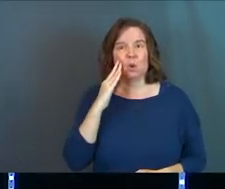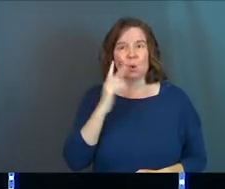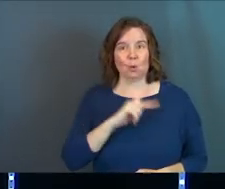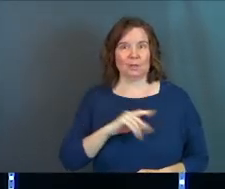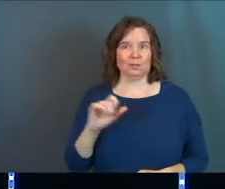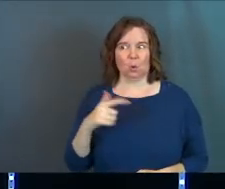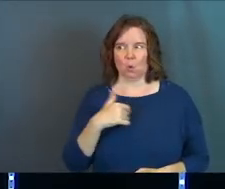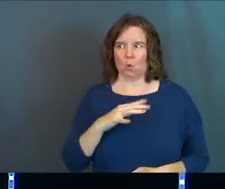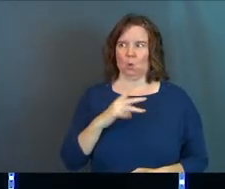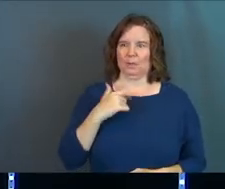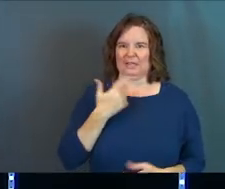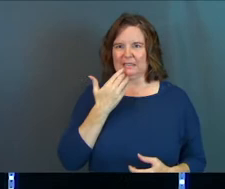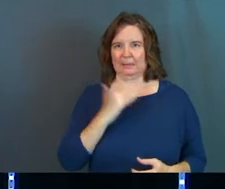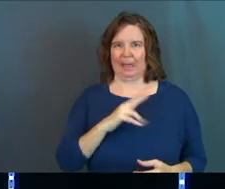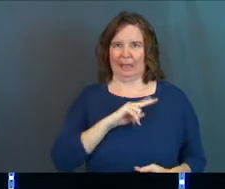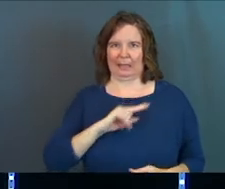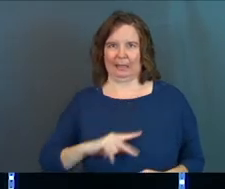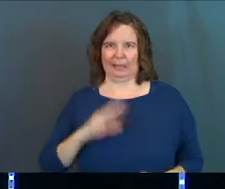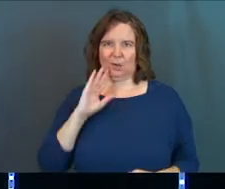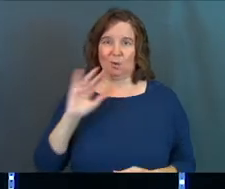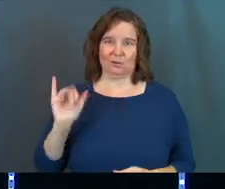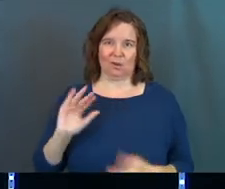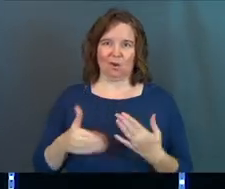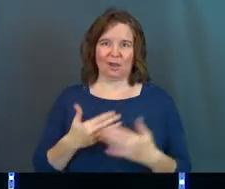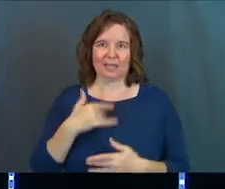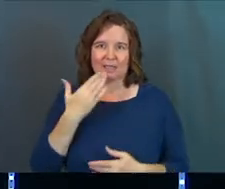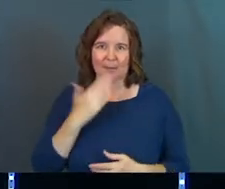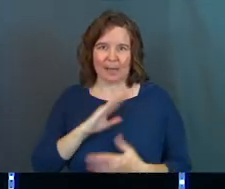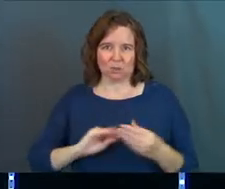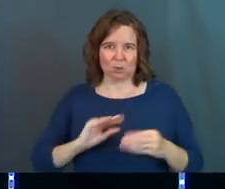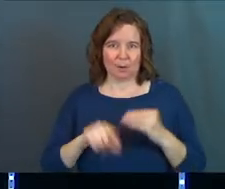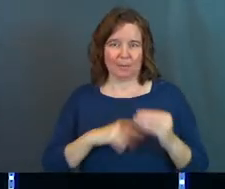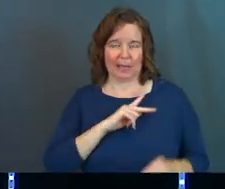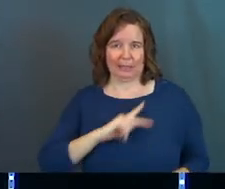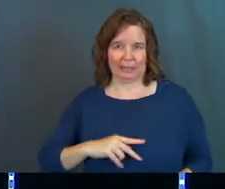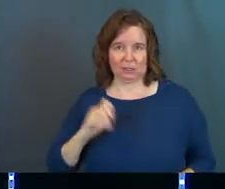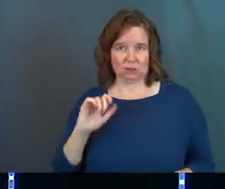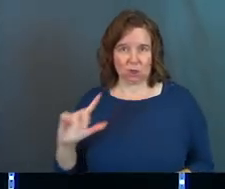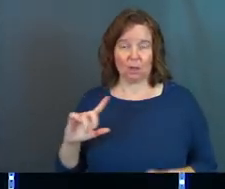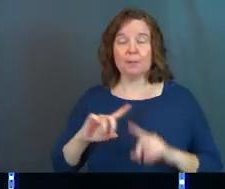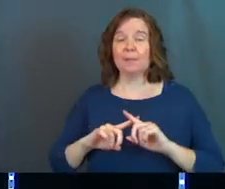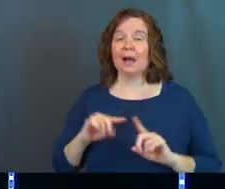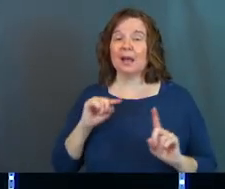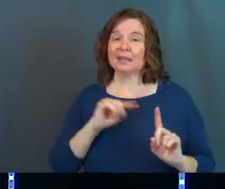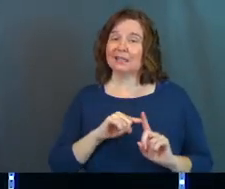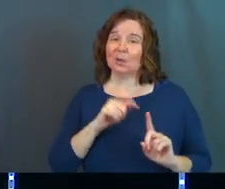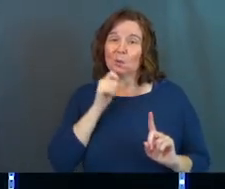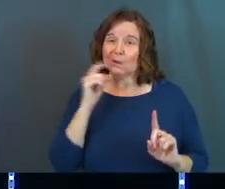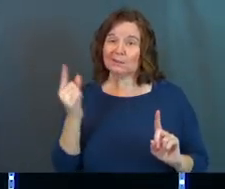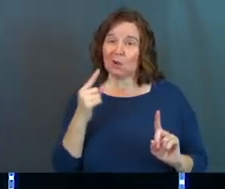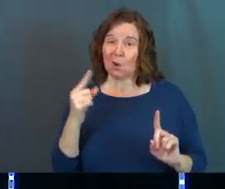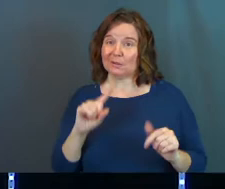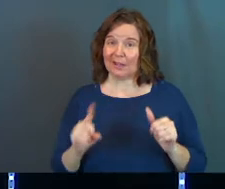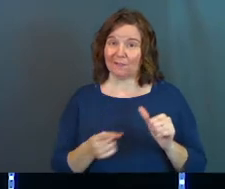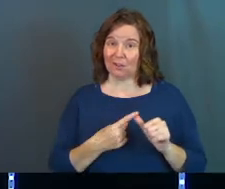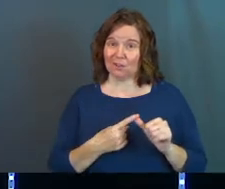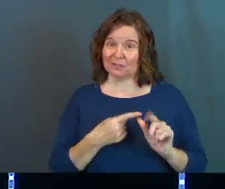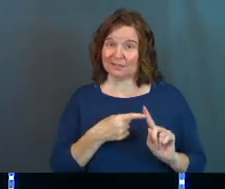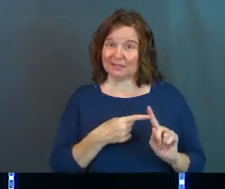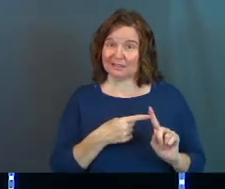like, ooh, know, King Saul, he's a bad king. You know, it's like all kinds of bad stories about King Saul. But he wasn't always a bad king.